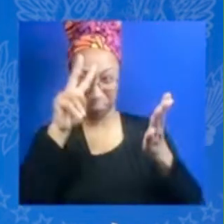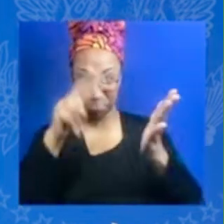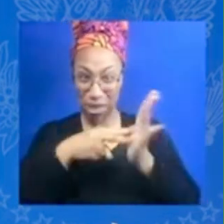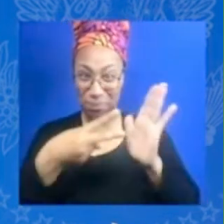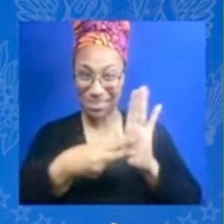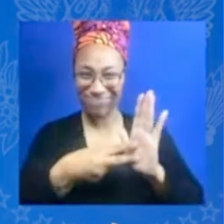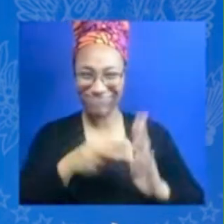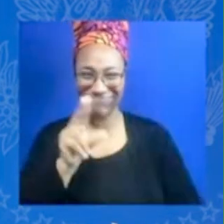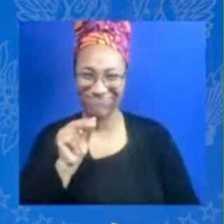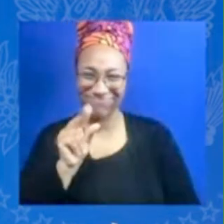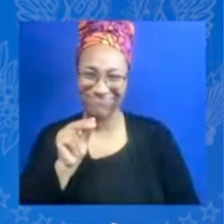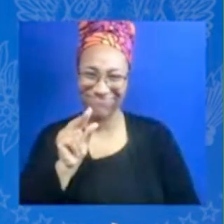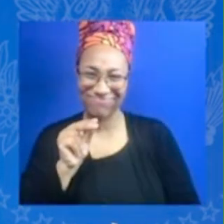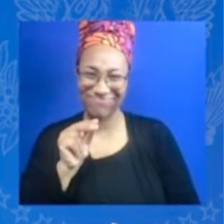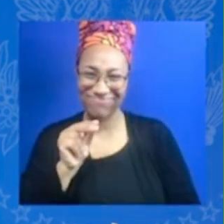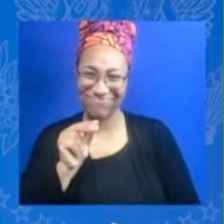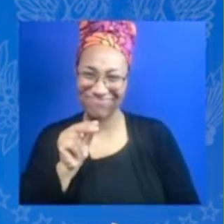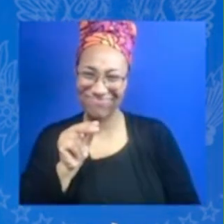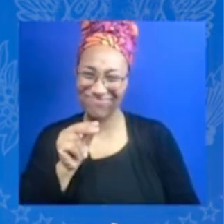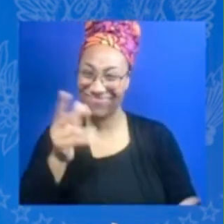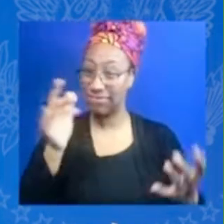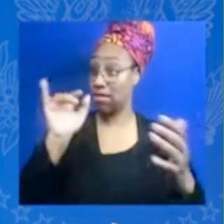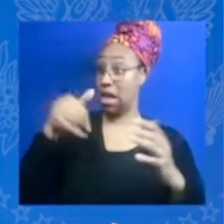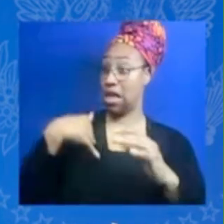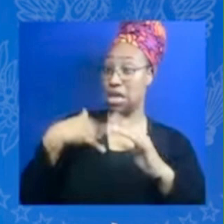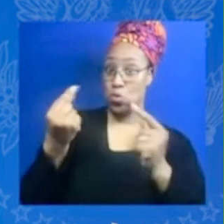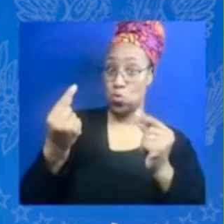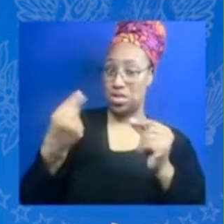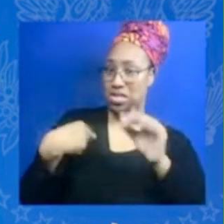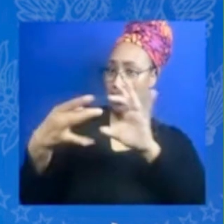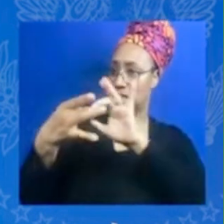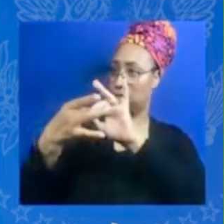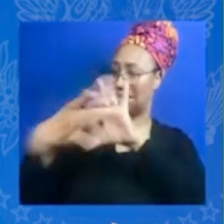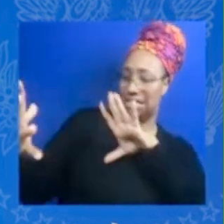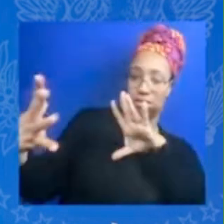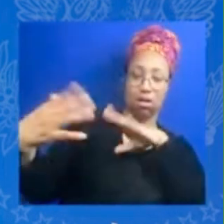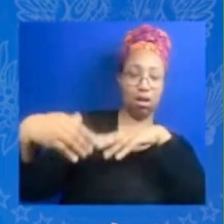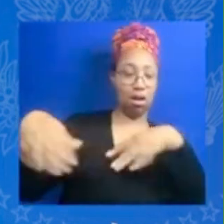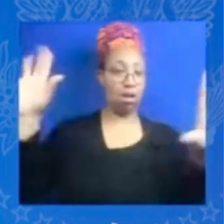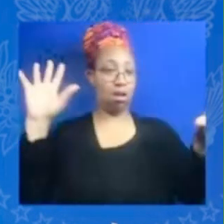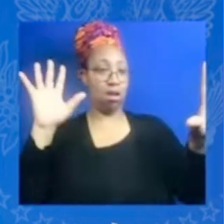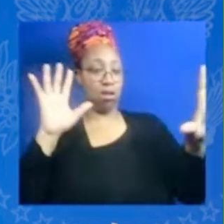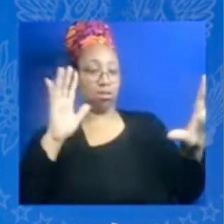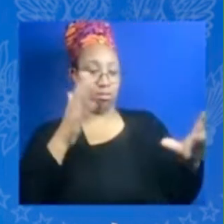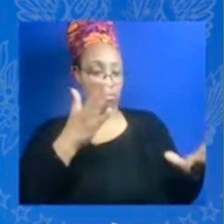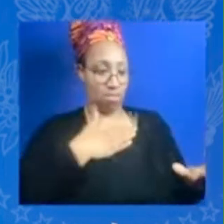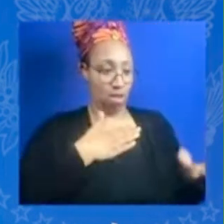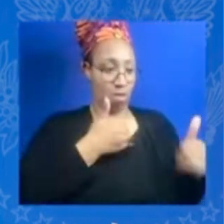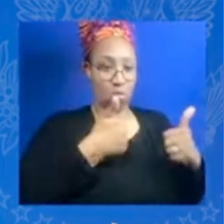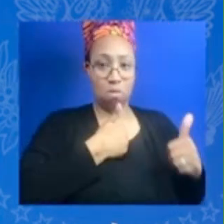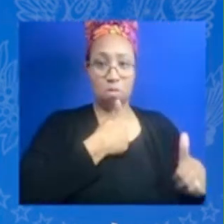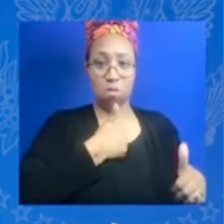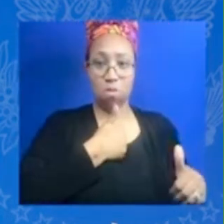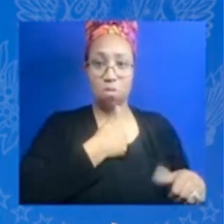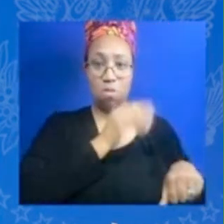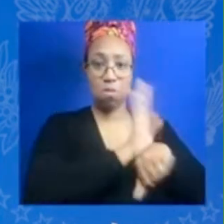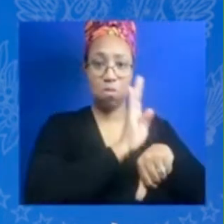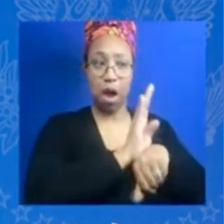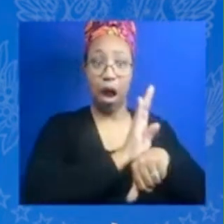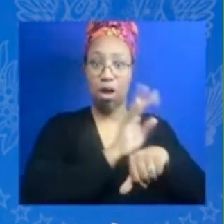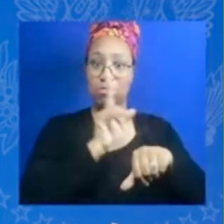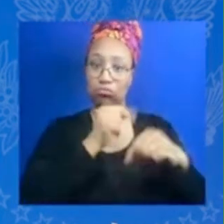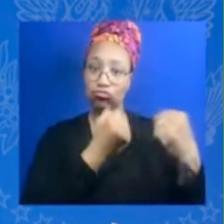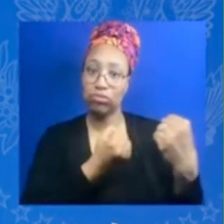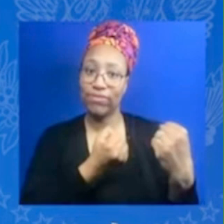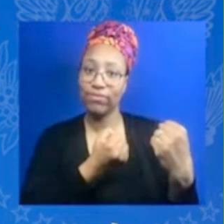away from you know this this good paying job um the only reason i had ever gone to wall street is because my goal was to